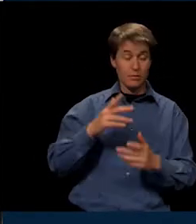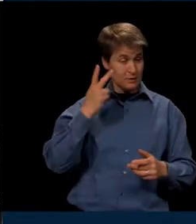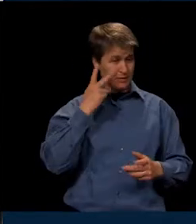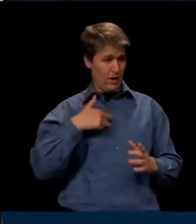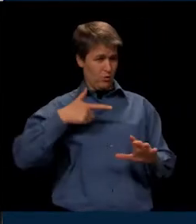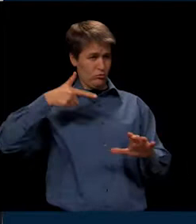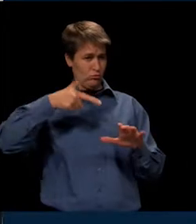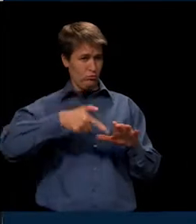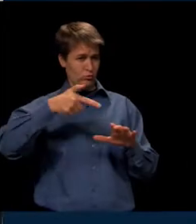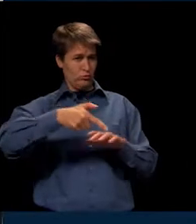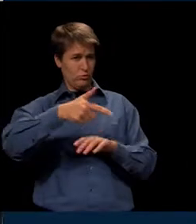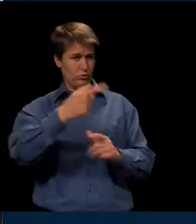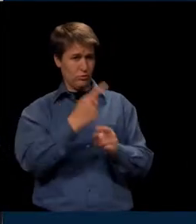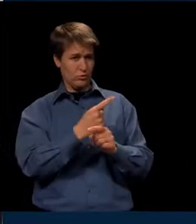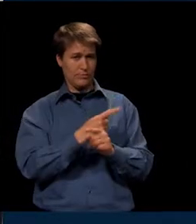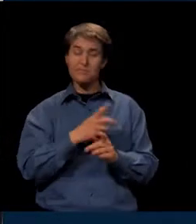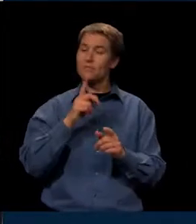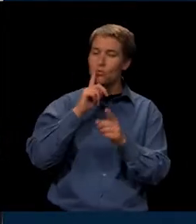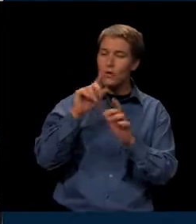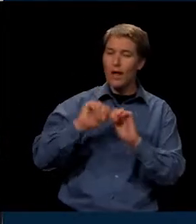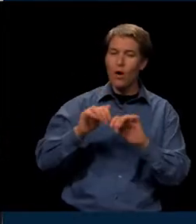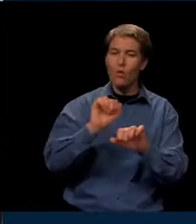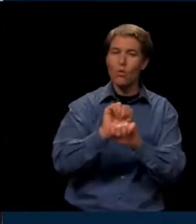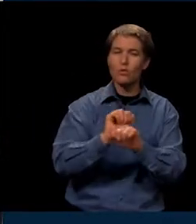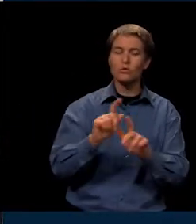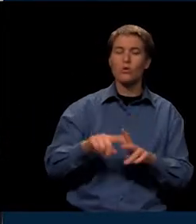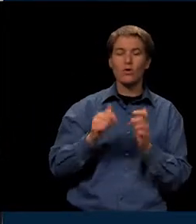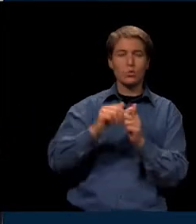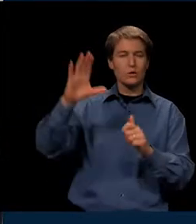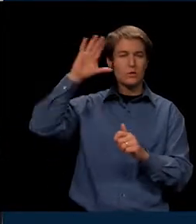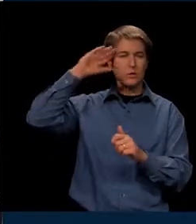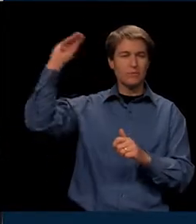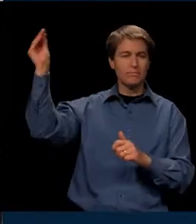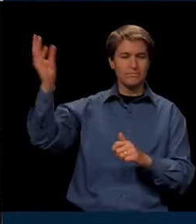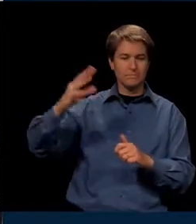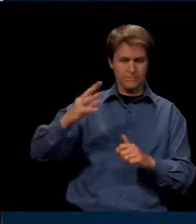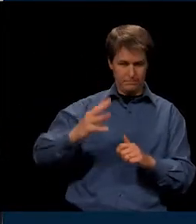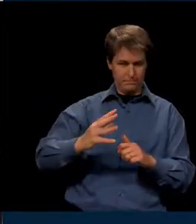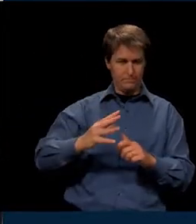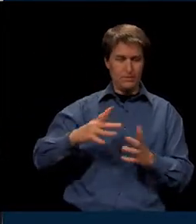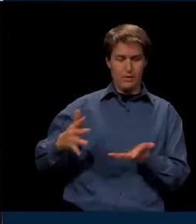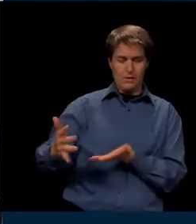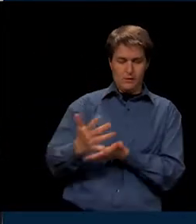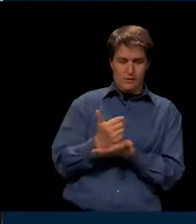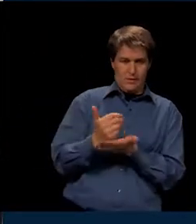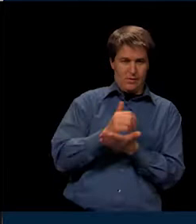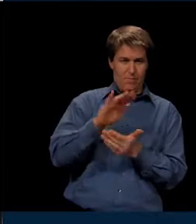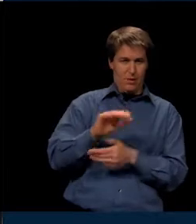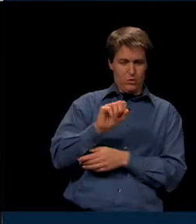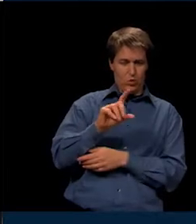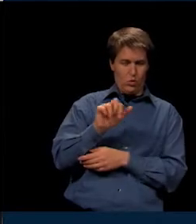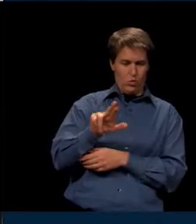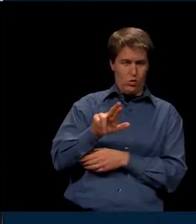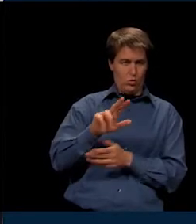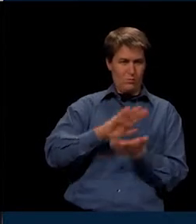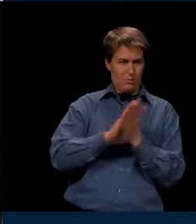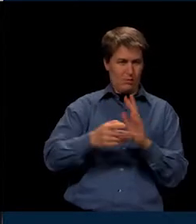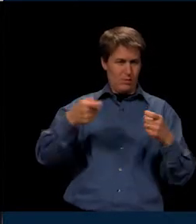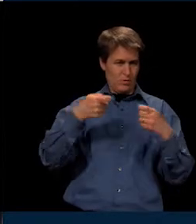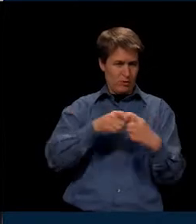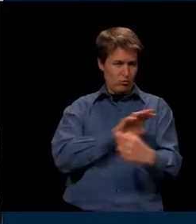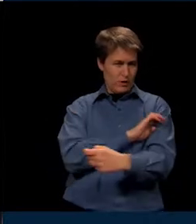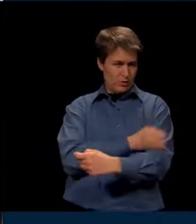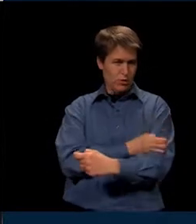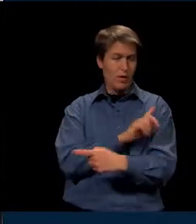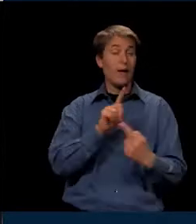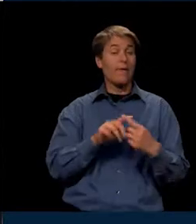board here. Really the way it works, it starts with the sun. And with the radiant energy of the sun, it's collected by the solar panel. That turns into electrical energy. And then we